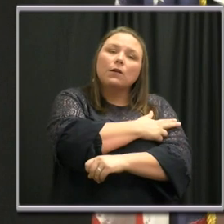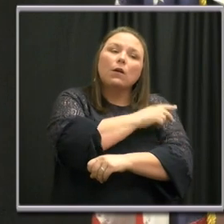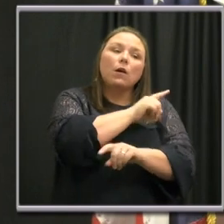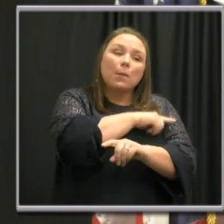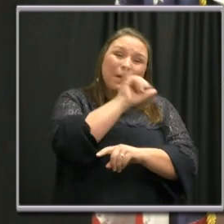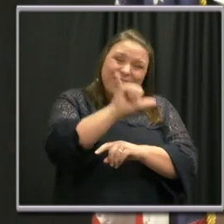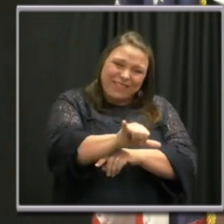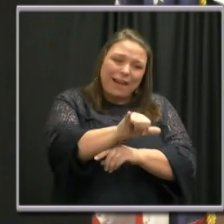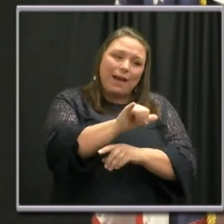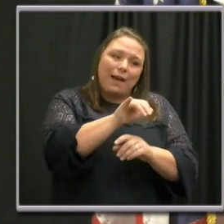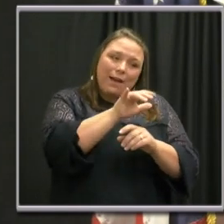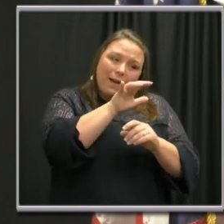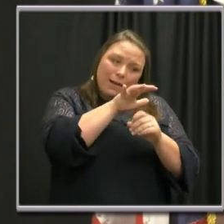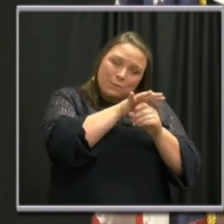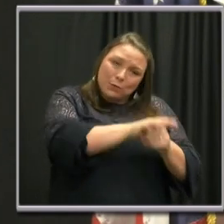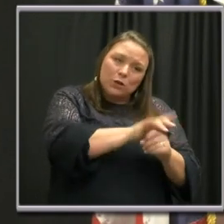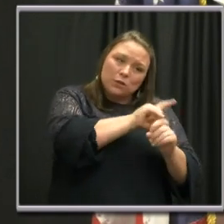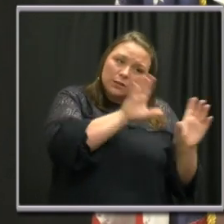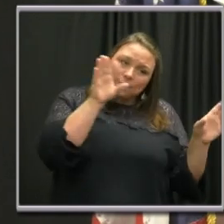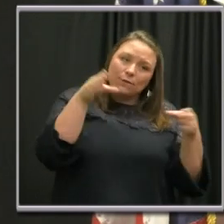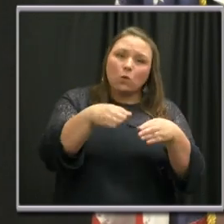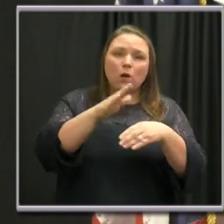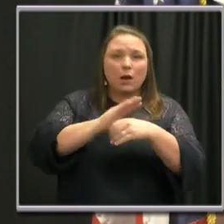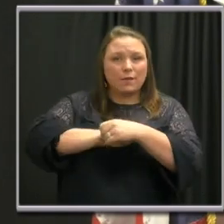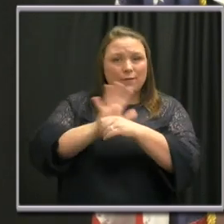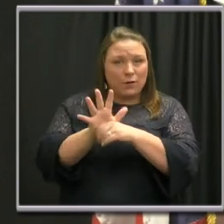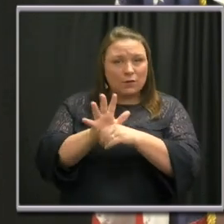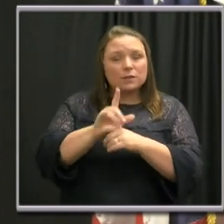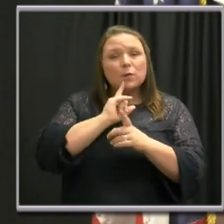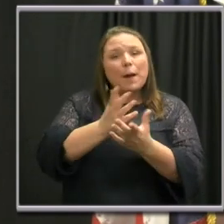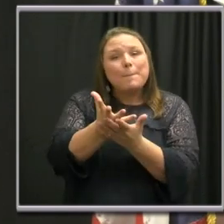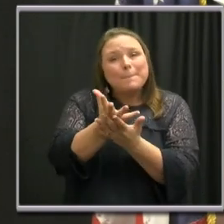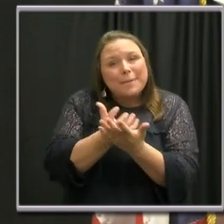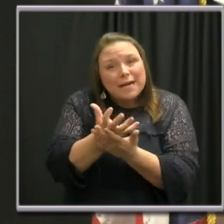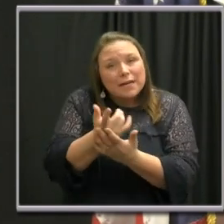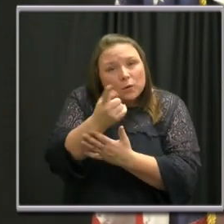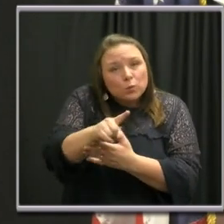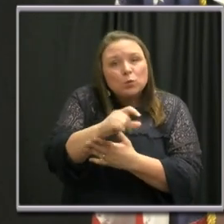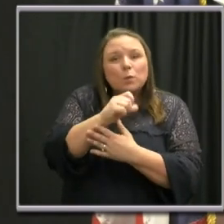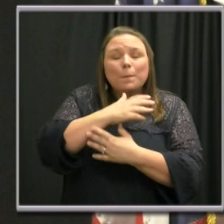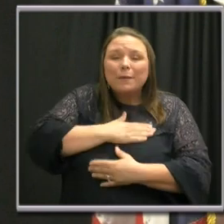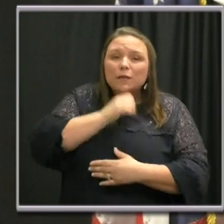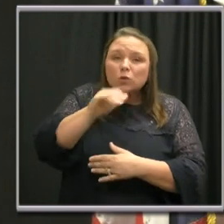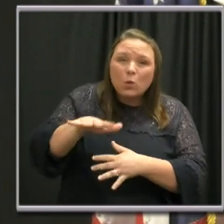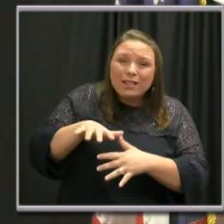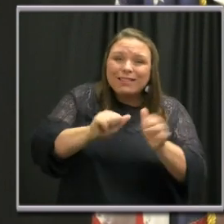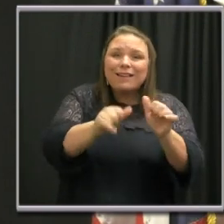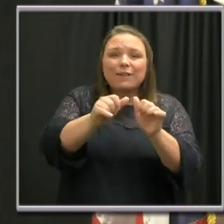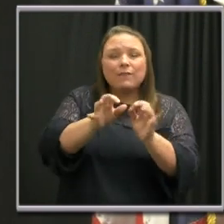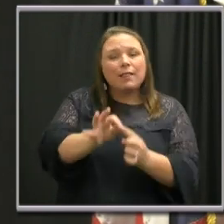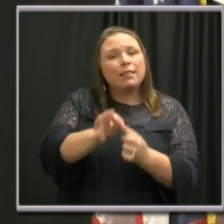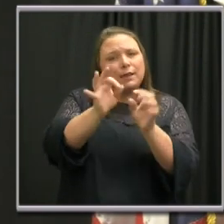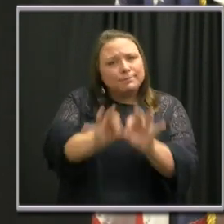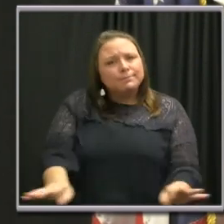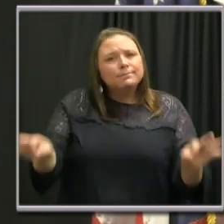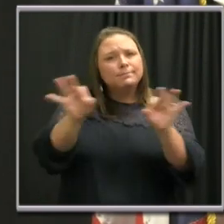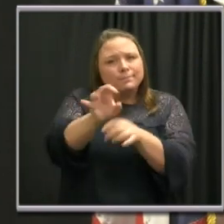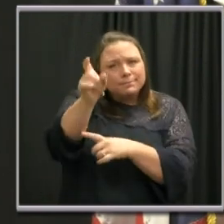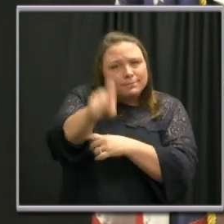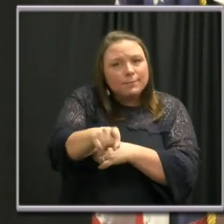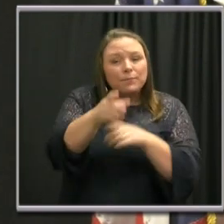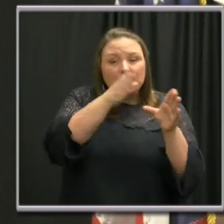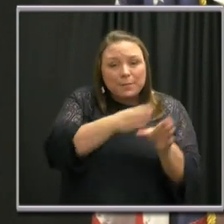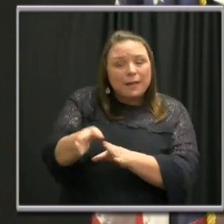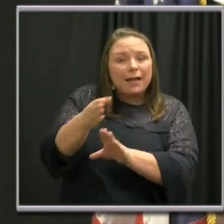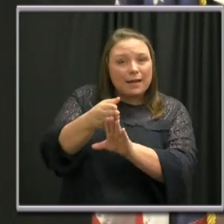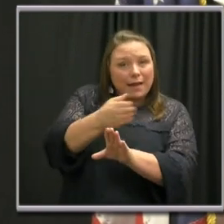focused on combating the virus. So I'm pleading with you. Please don't go out unless it's vital. Plan ahead and make less